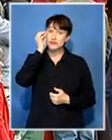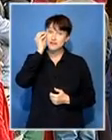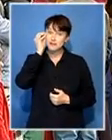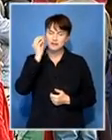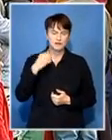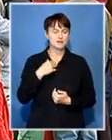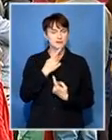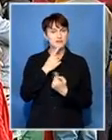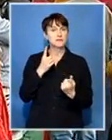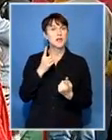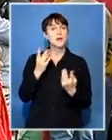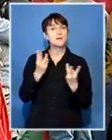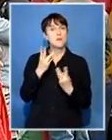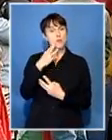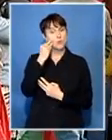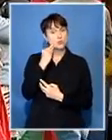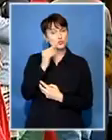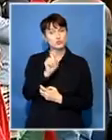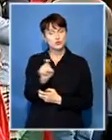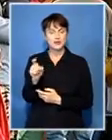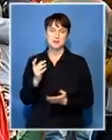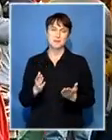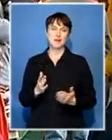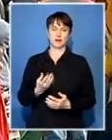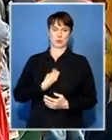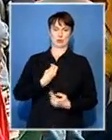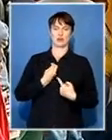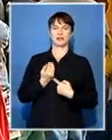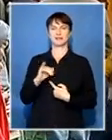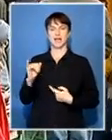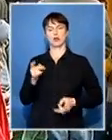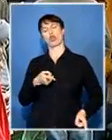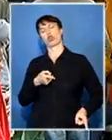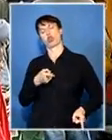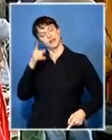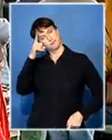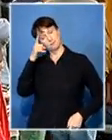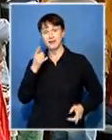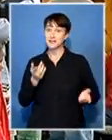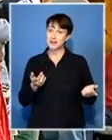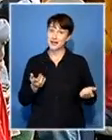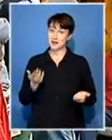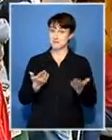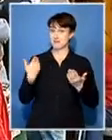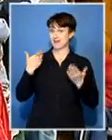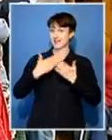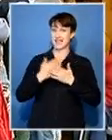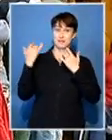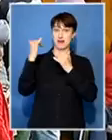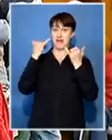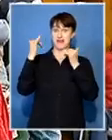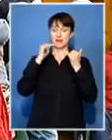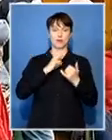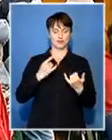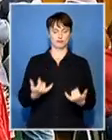many elderly or older people today perhaps the young ones as I said are maybe sleeping in a bit late maybe they partied last night because it's a